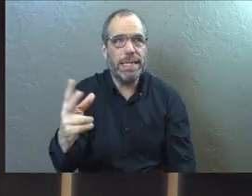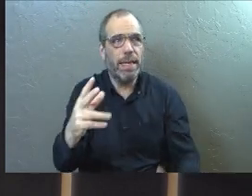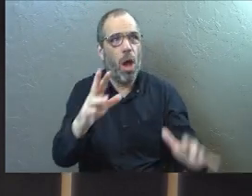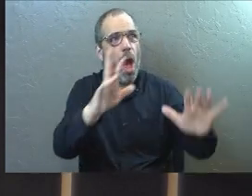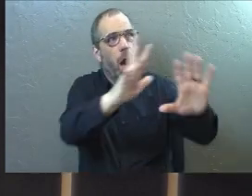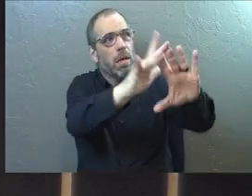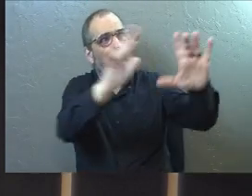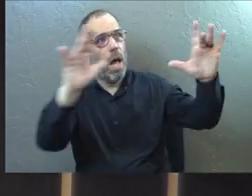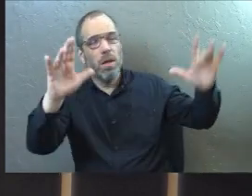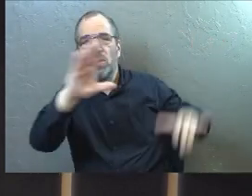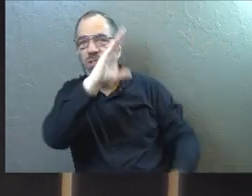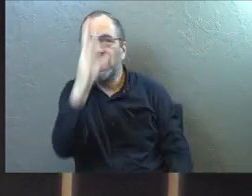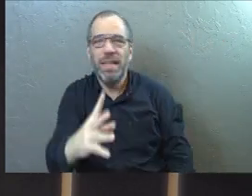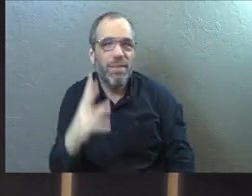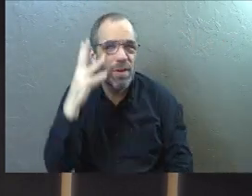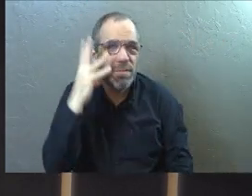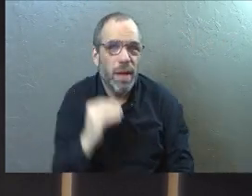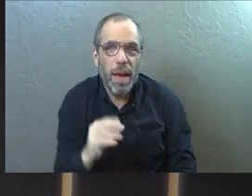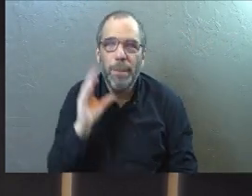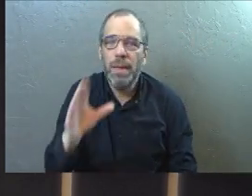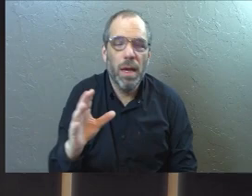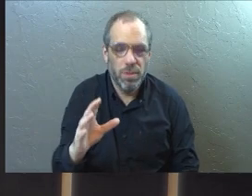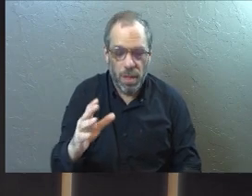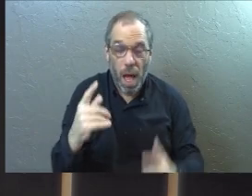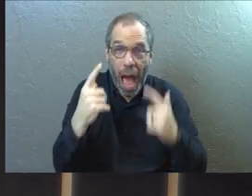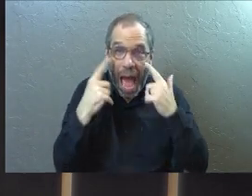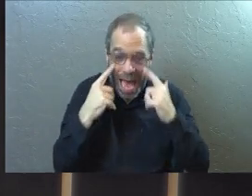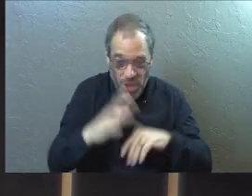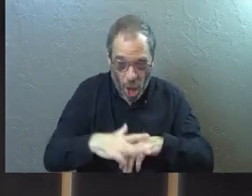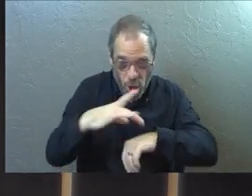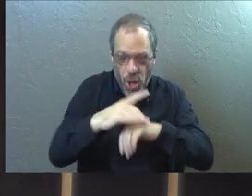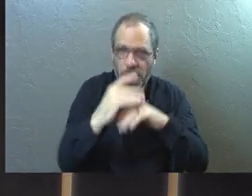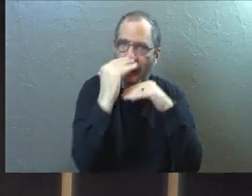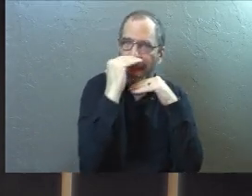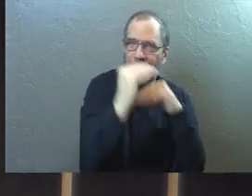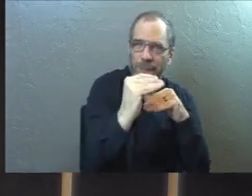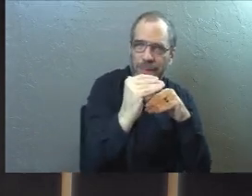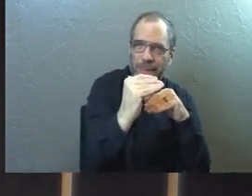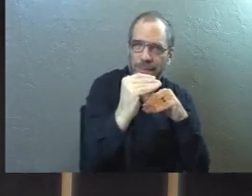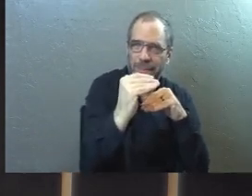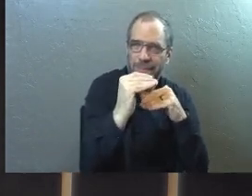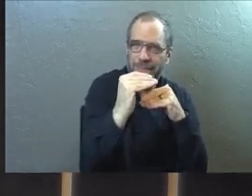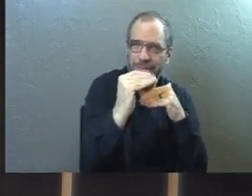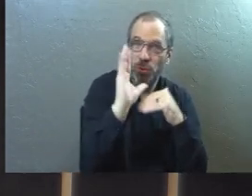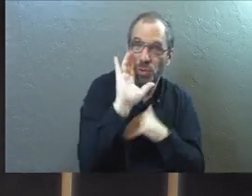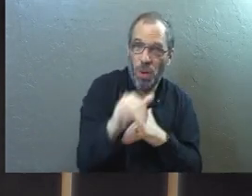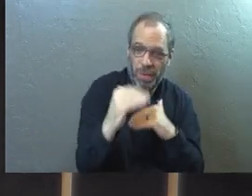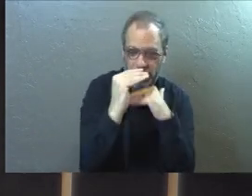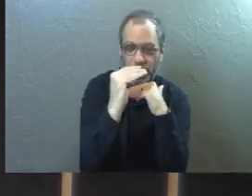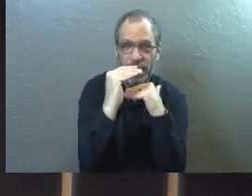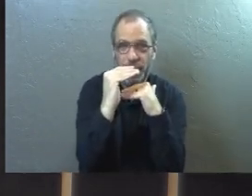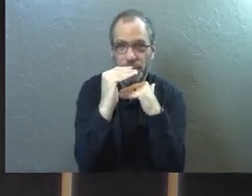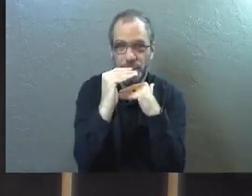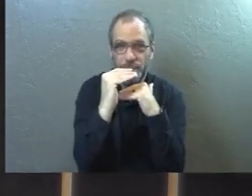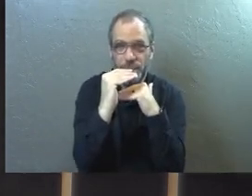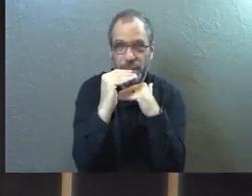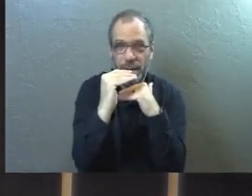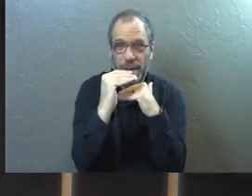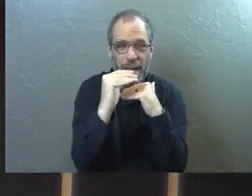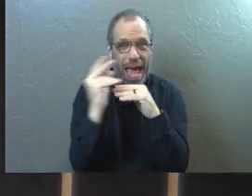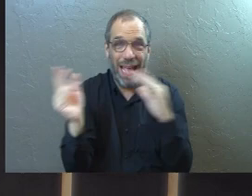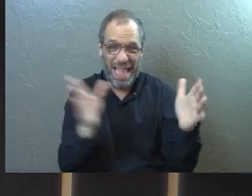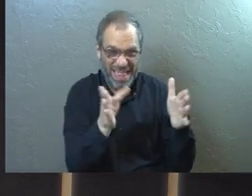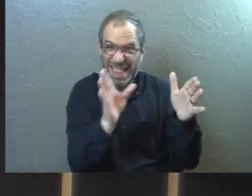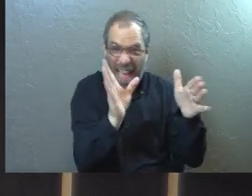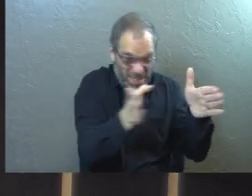an array of colors you've never seen before. Because your physical eyes on earth are not capable of seeing them. And when she looks